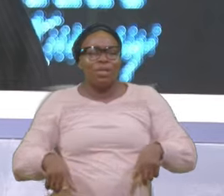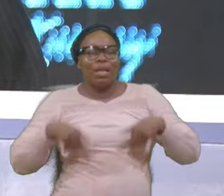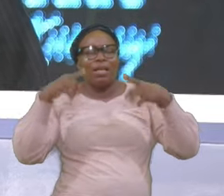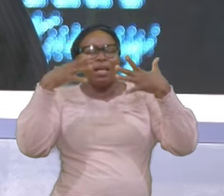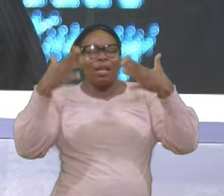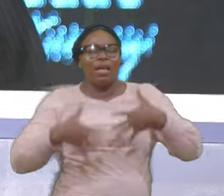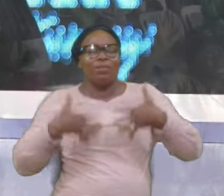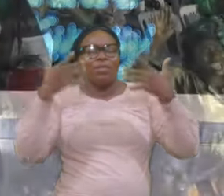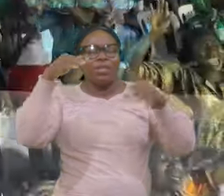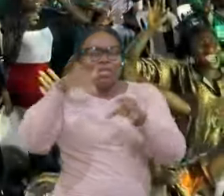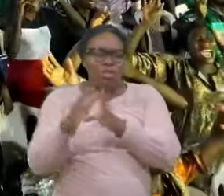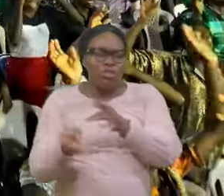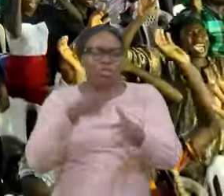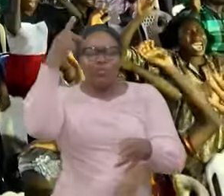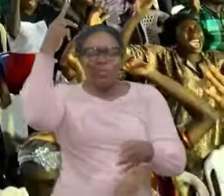We Pray Heal